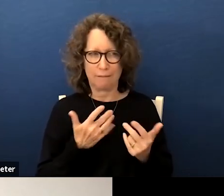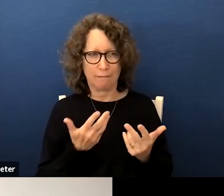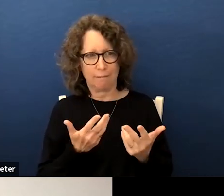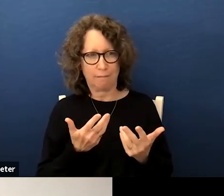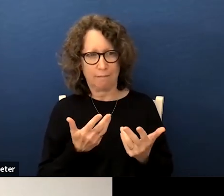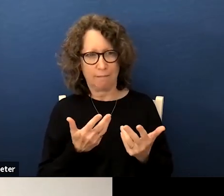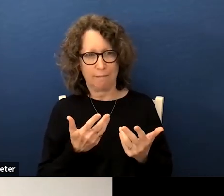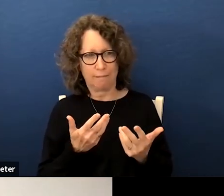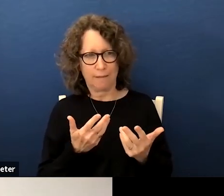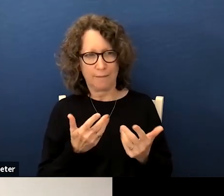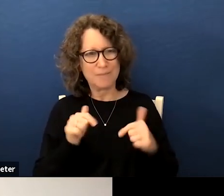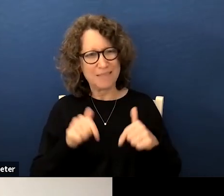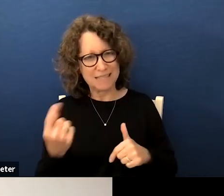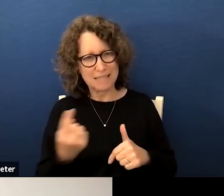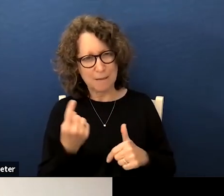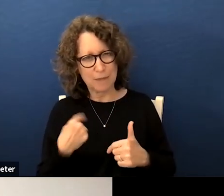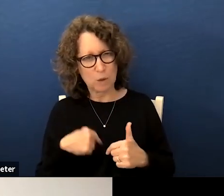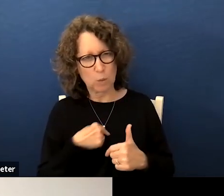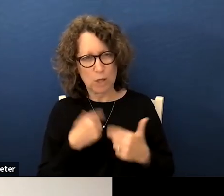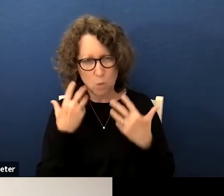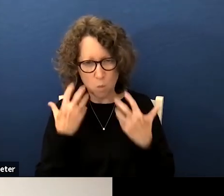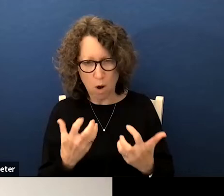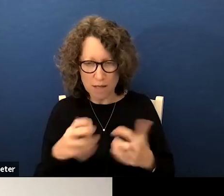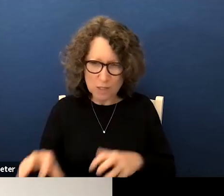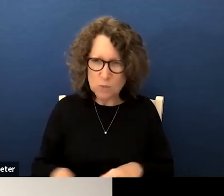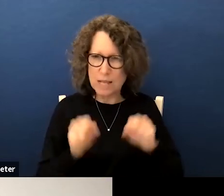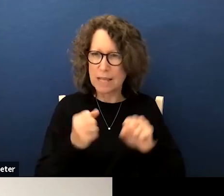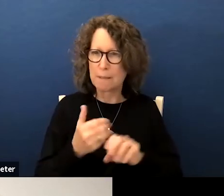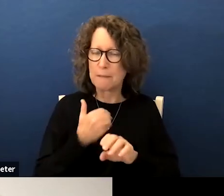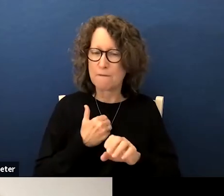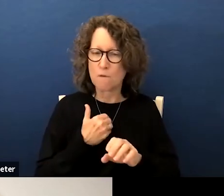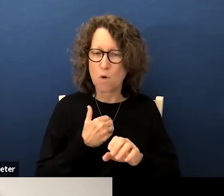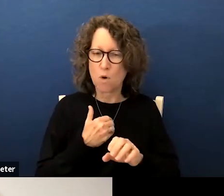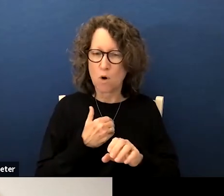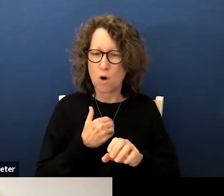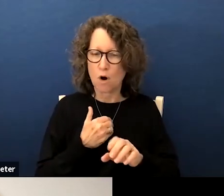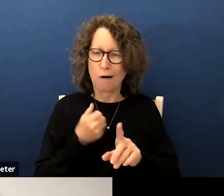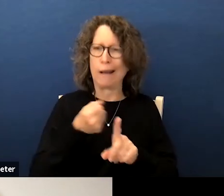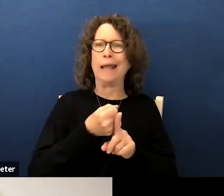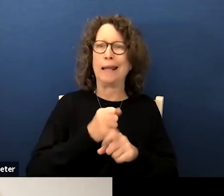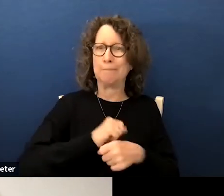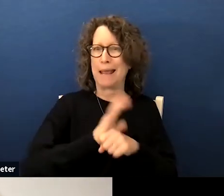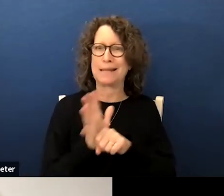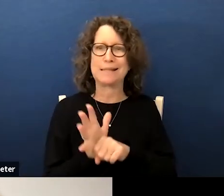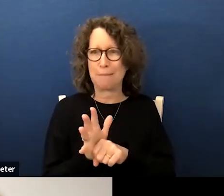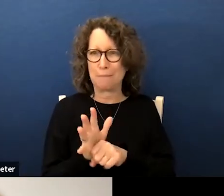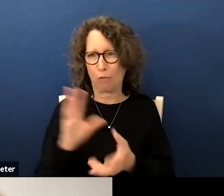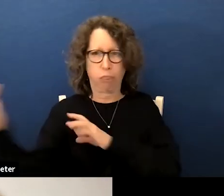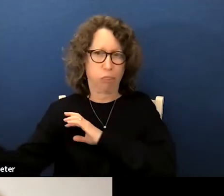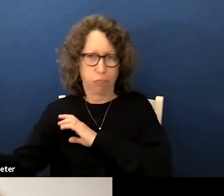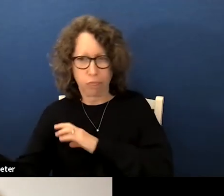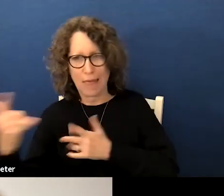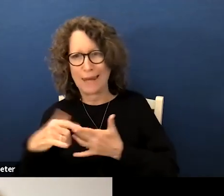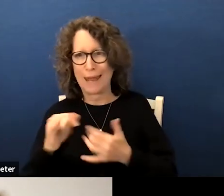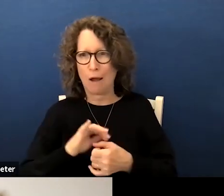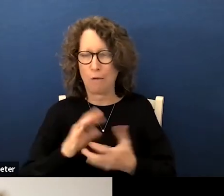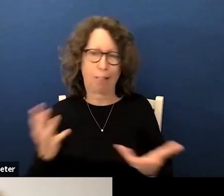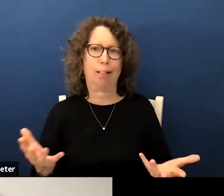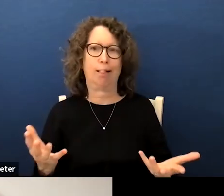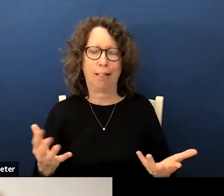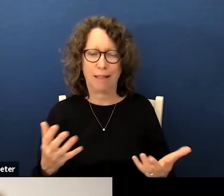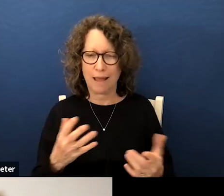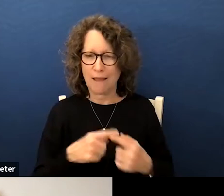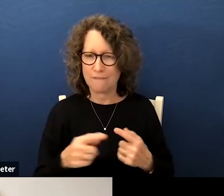you know i know this is something we we wanted to take up before we were struck by a pandemic um and so now we are but i also